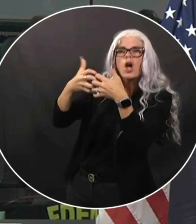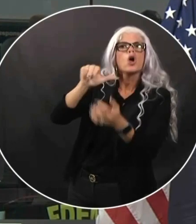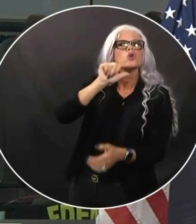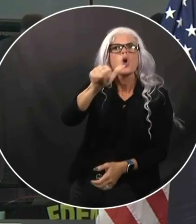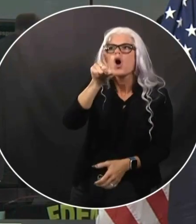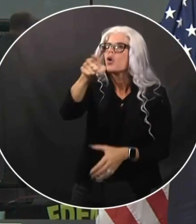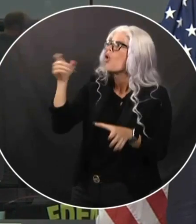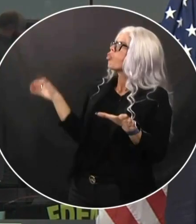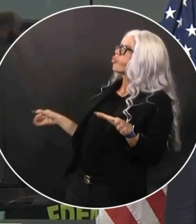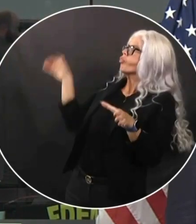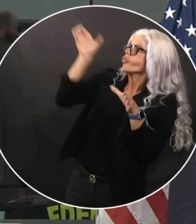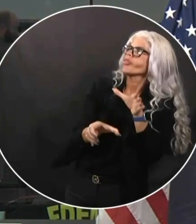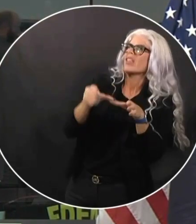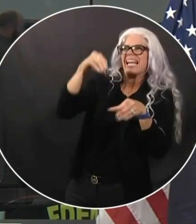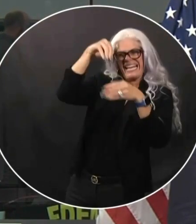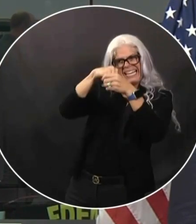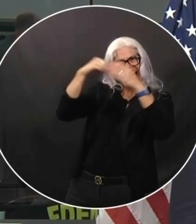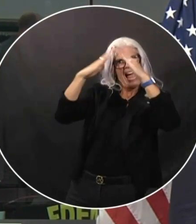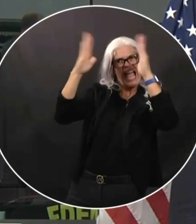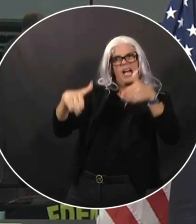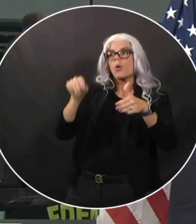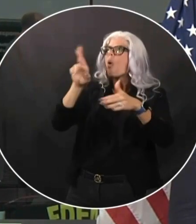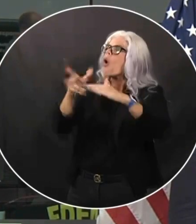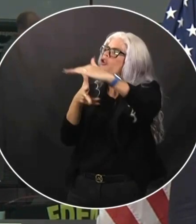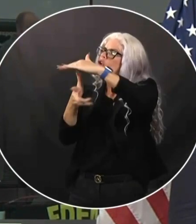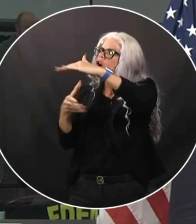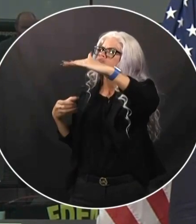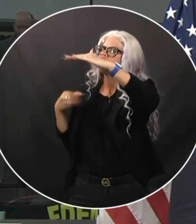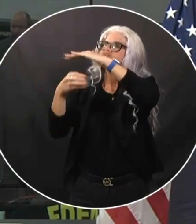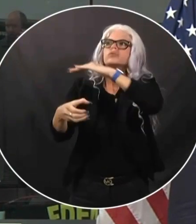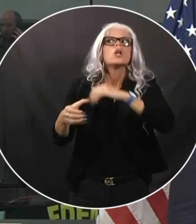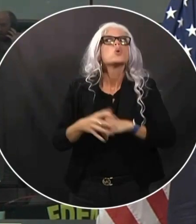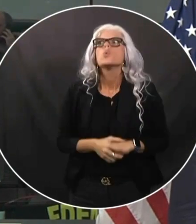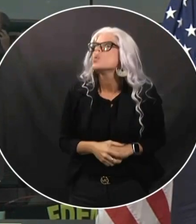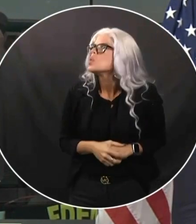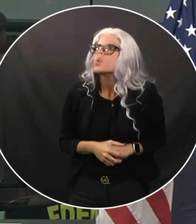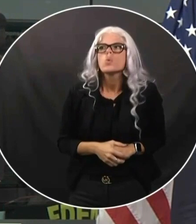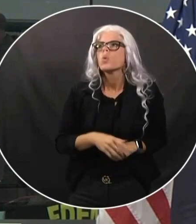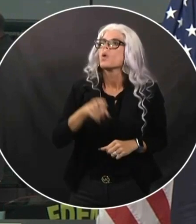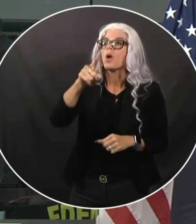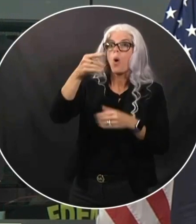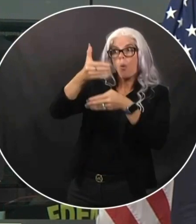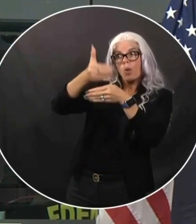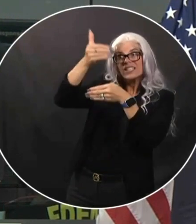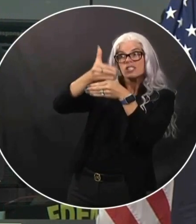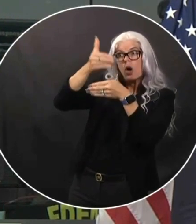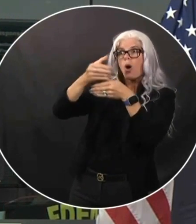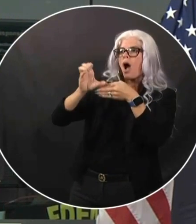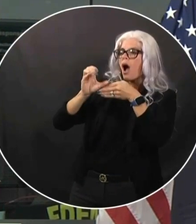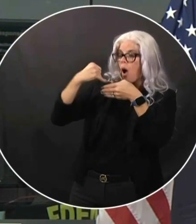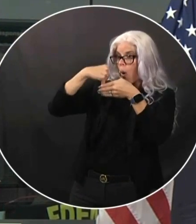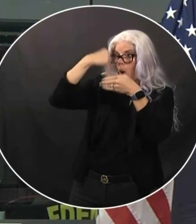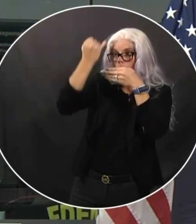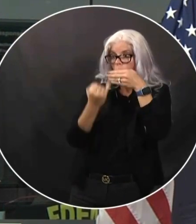make sure that you have plenty of distance from any open windows where you may be running cords through that window.